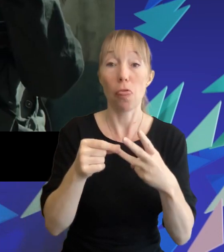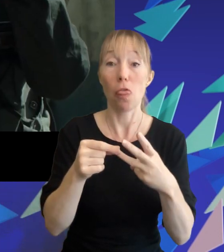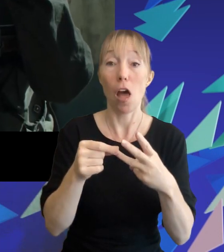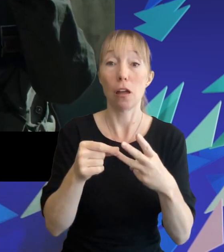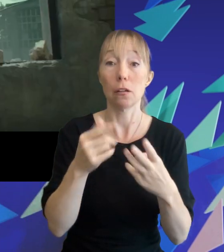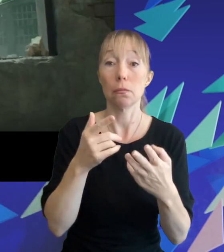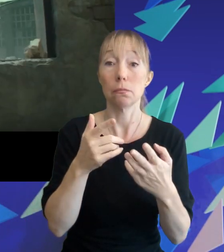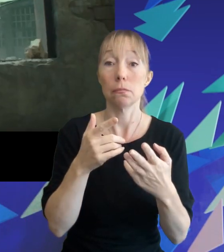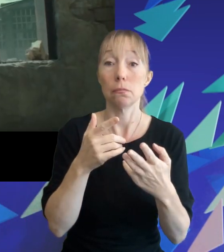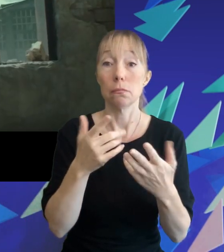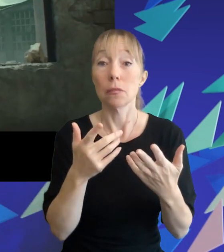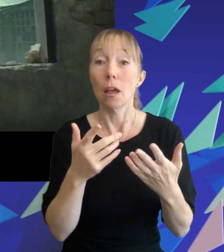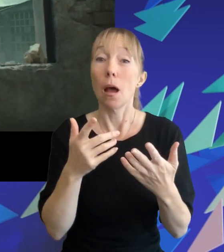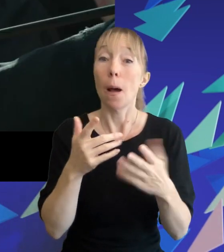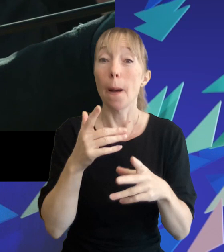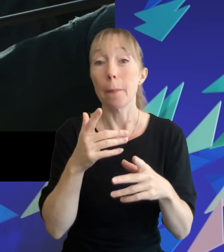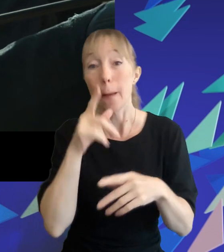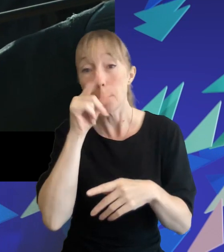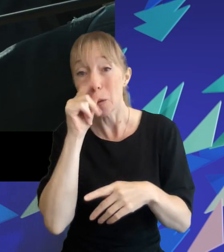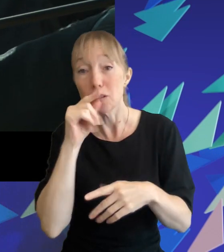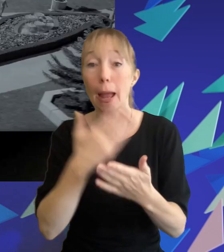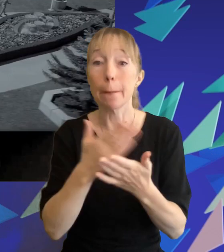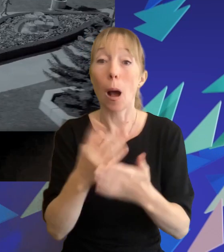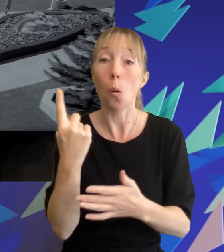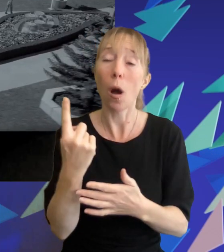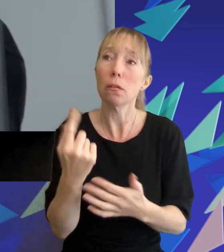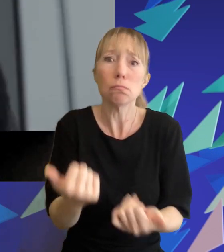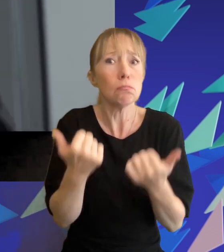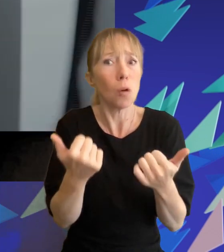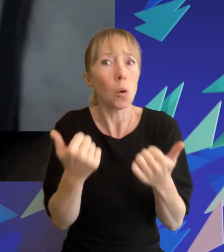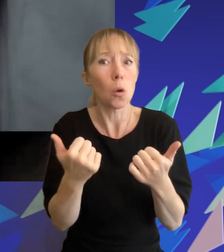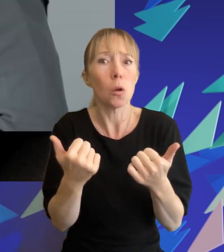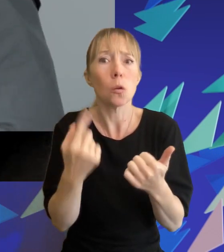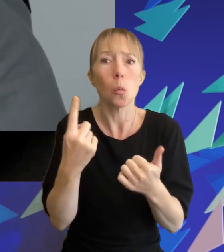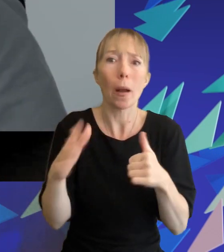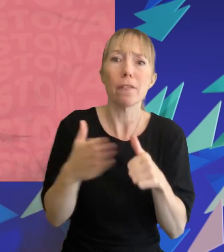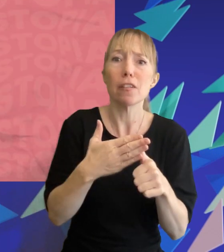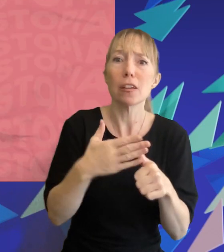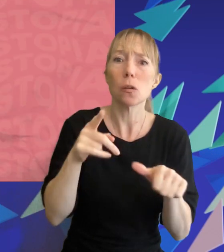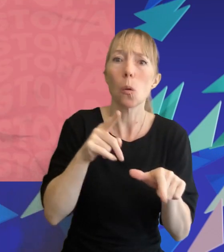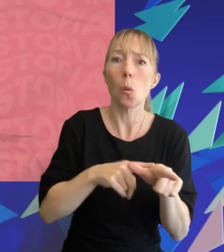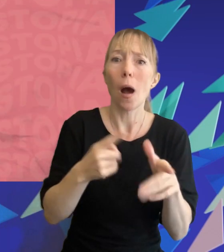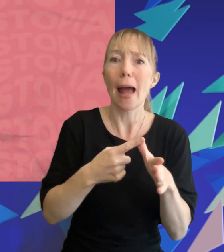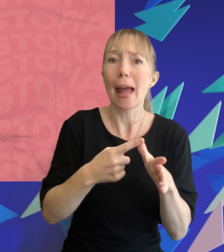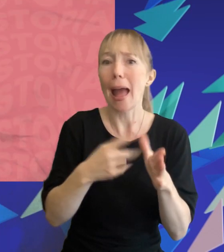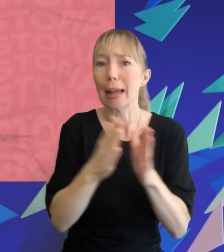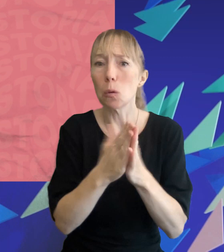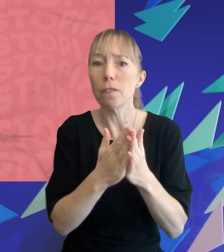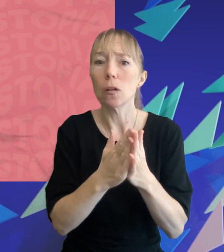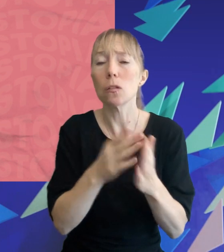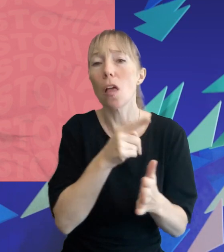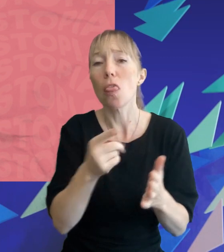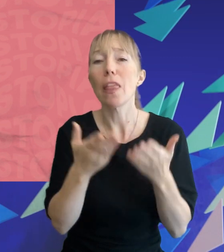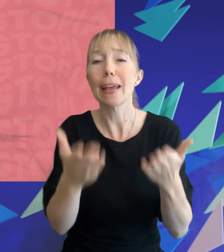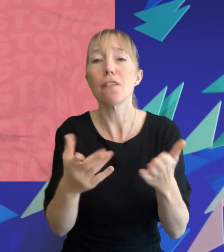which was a pretty solid entry to the franchise one of the original ya dystopian novels the giver by louis laurie